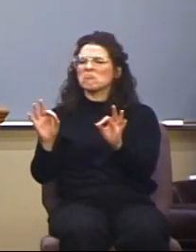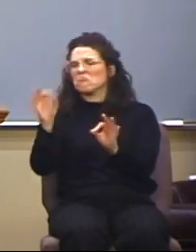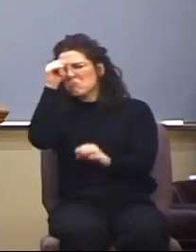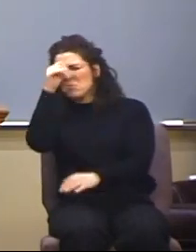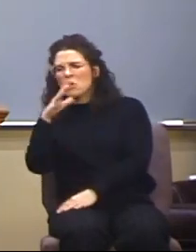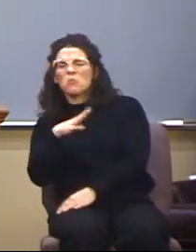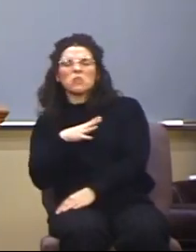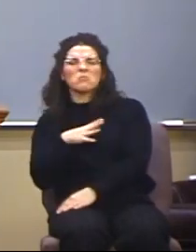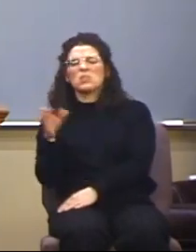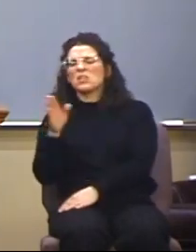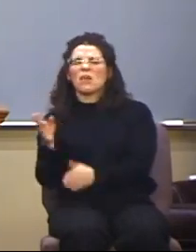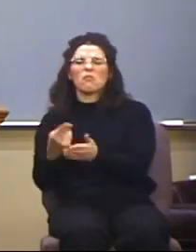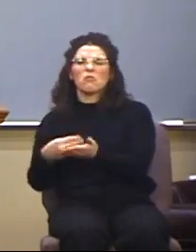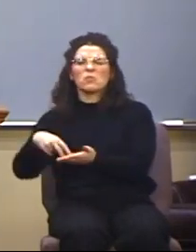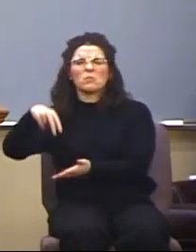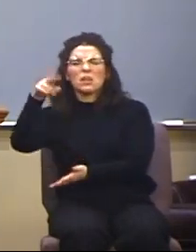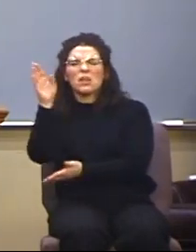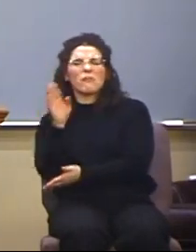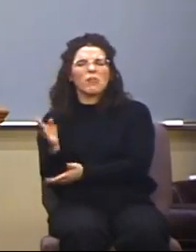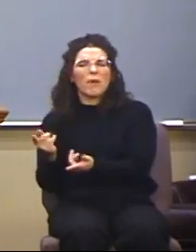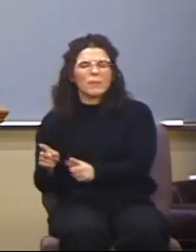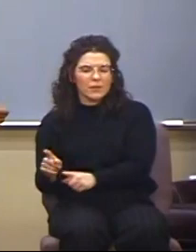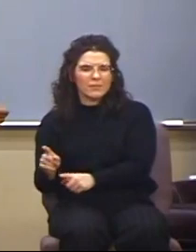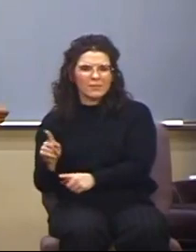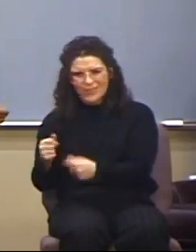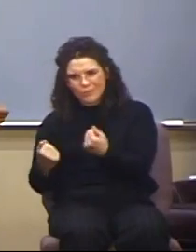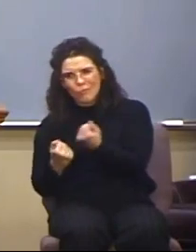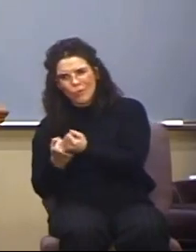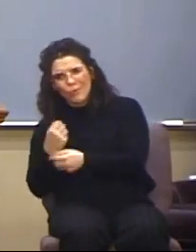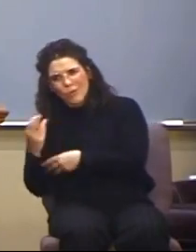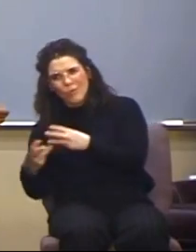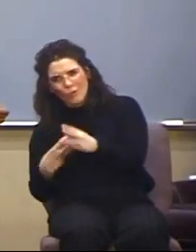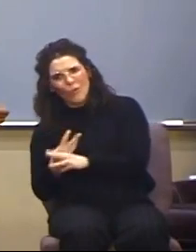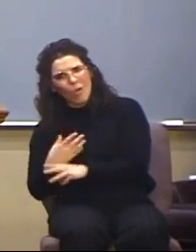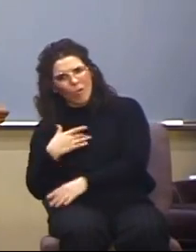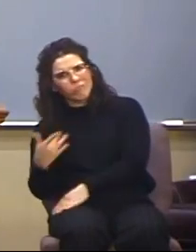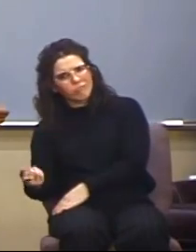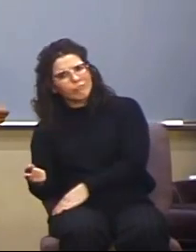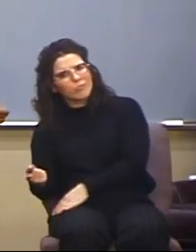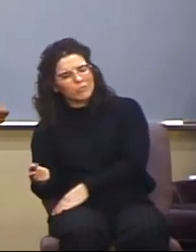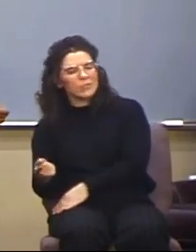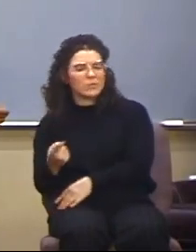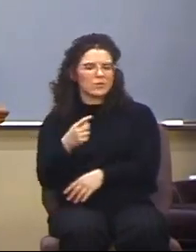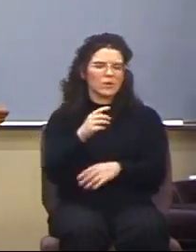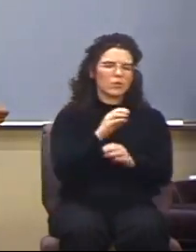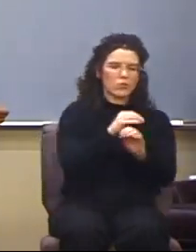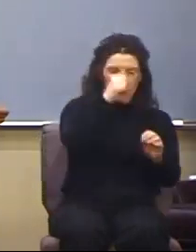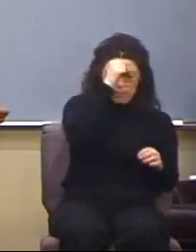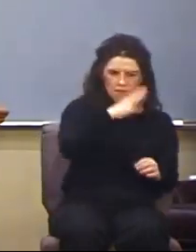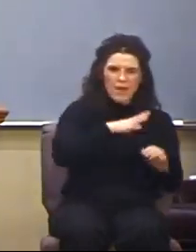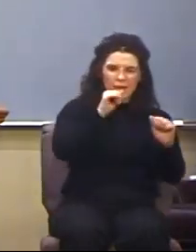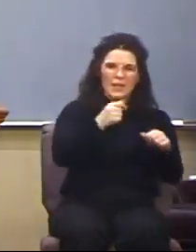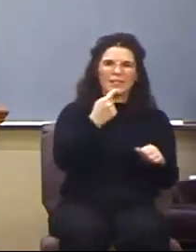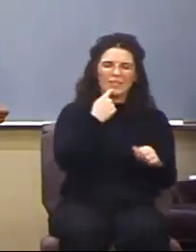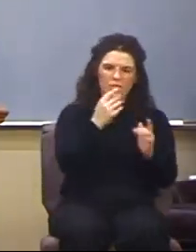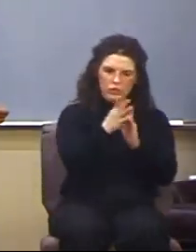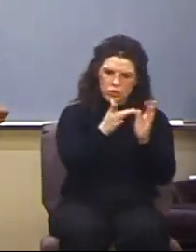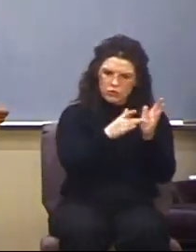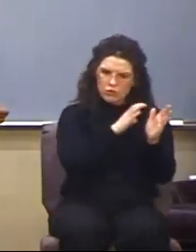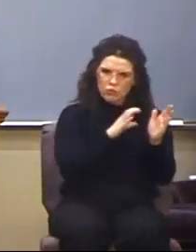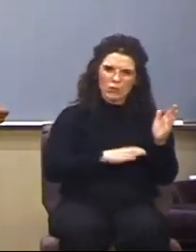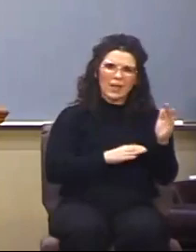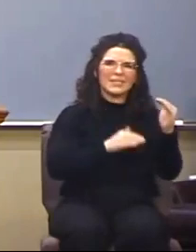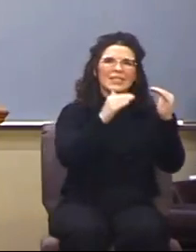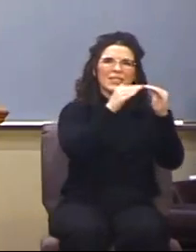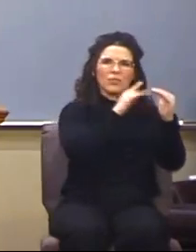that no man can say that Jesus is the Lord but by the Holy Ghost. Let's